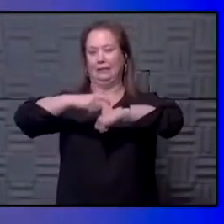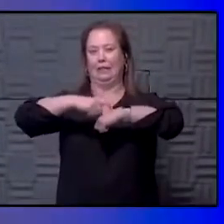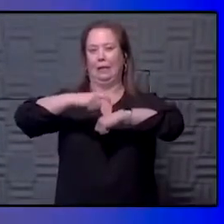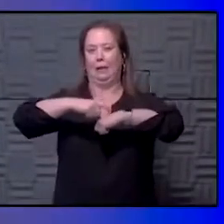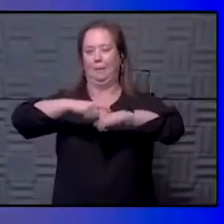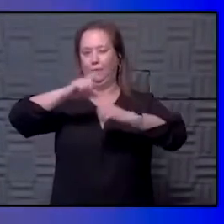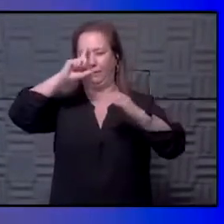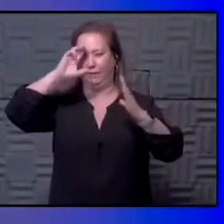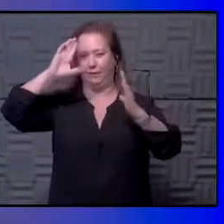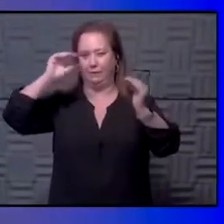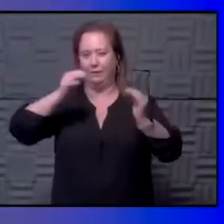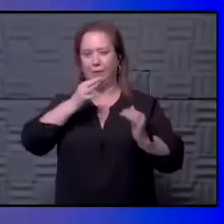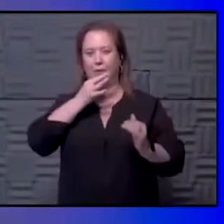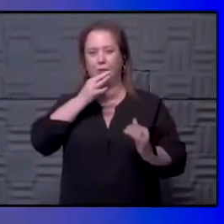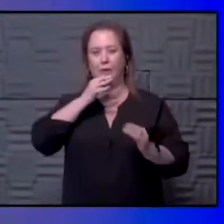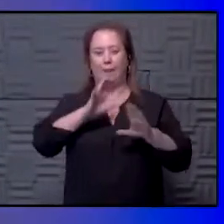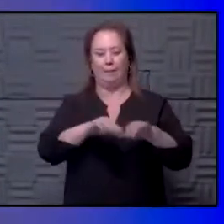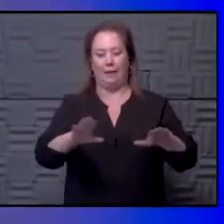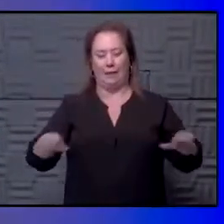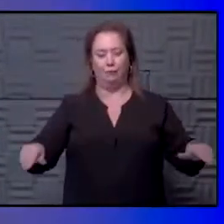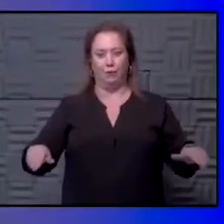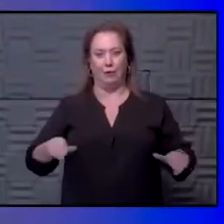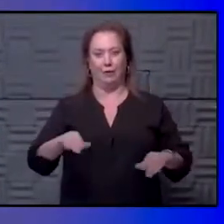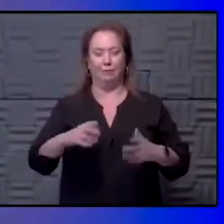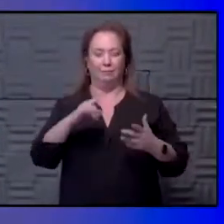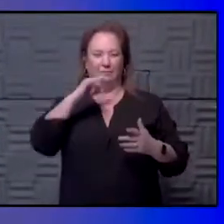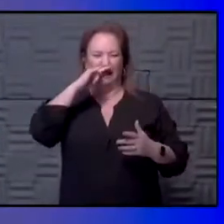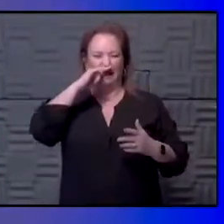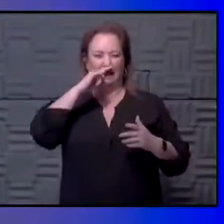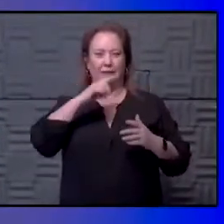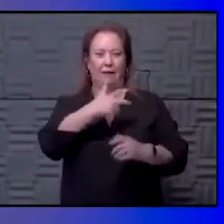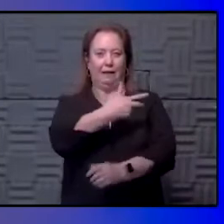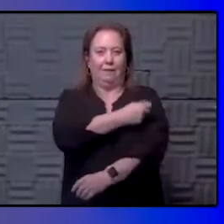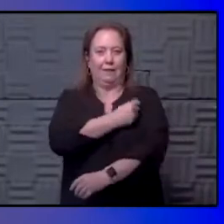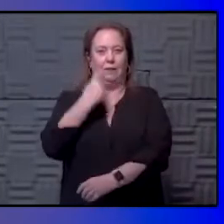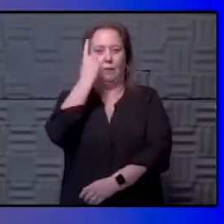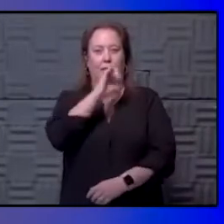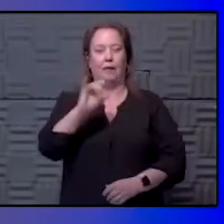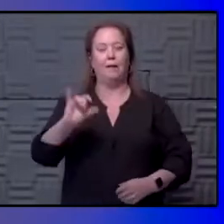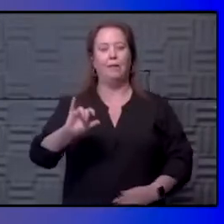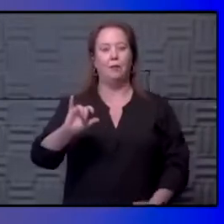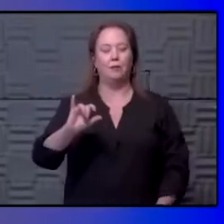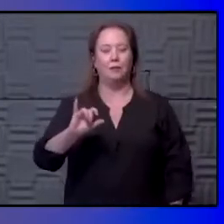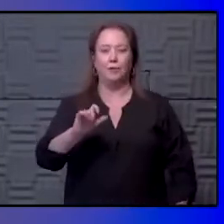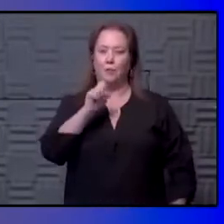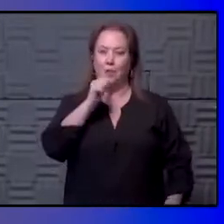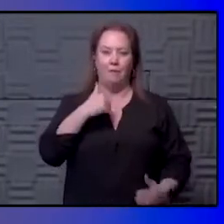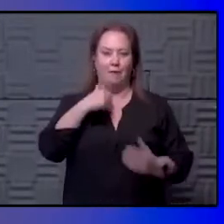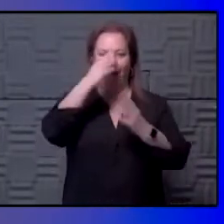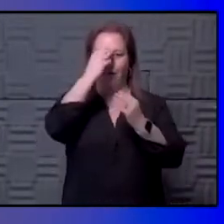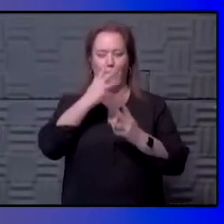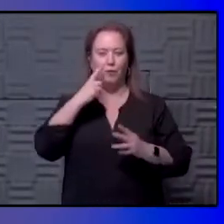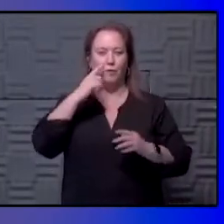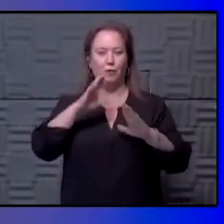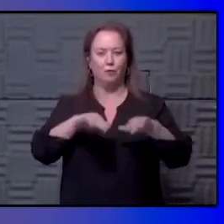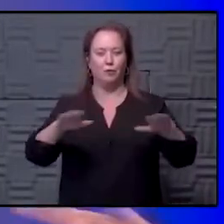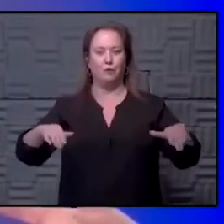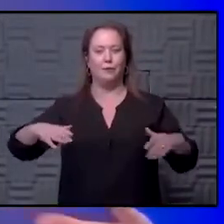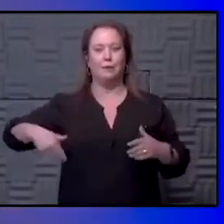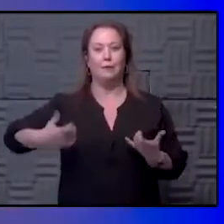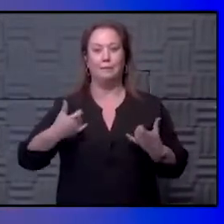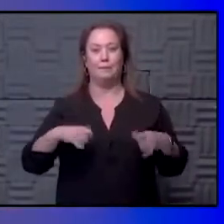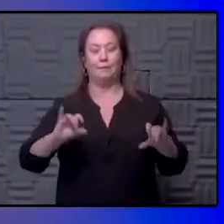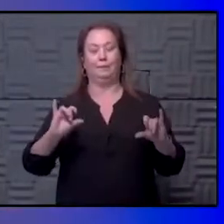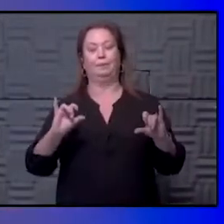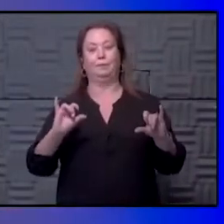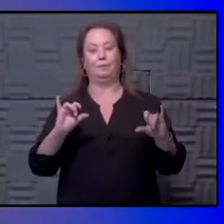to anticipate is the pediatric or the kids getting vaccinations and what that's going to look like. And we don't have that information yet. So there is still